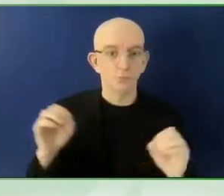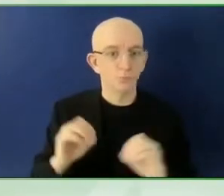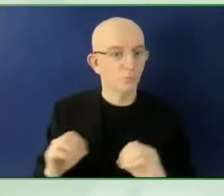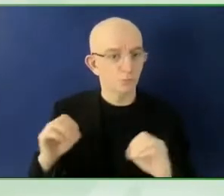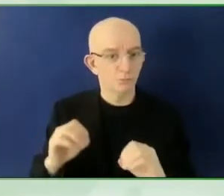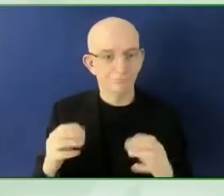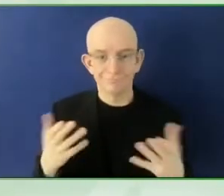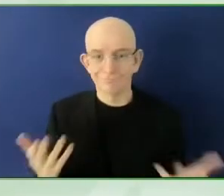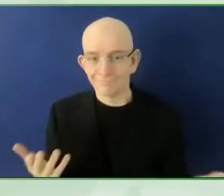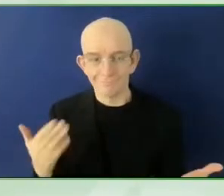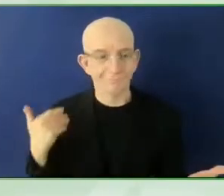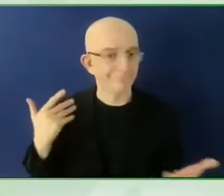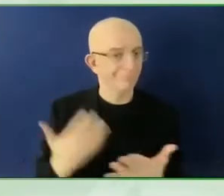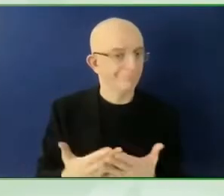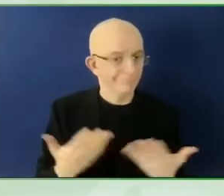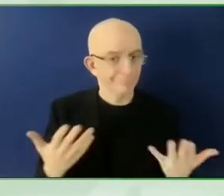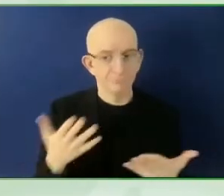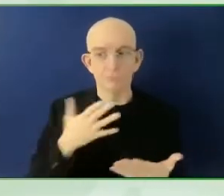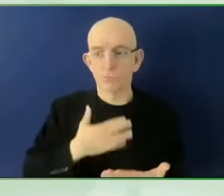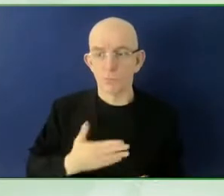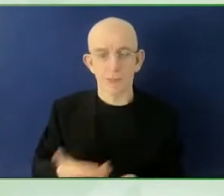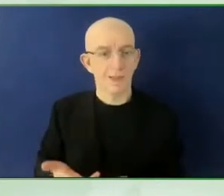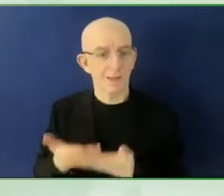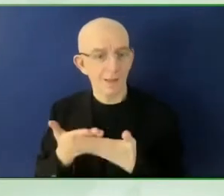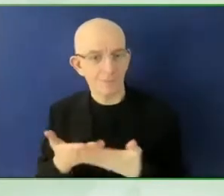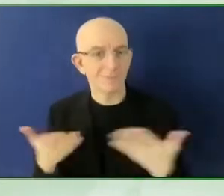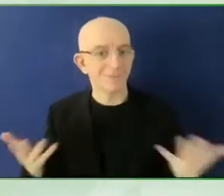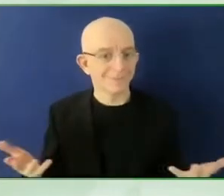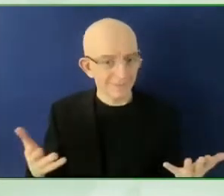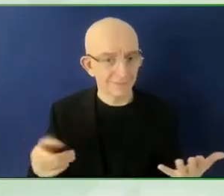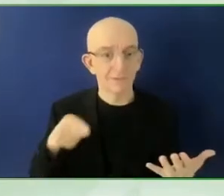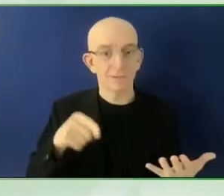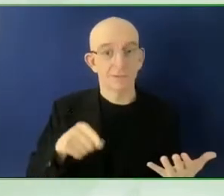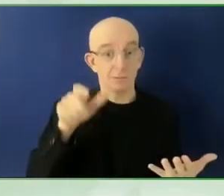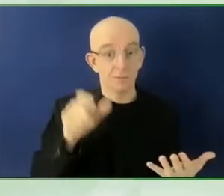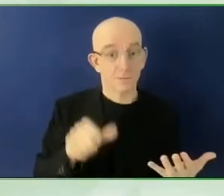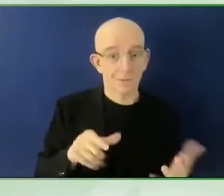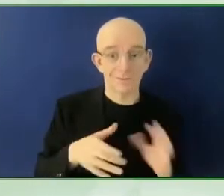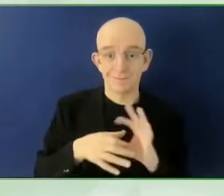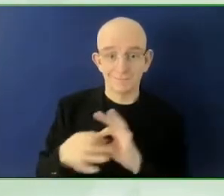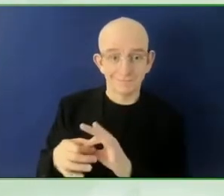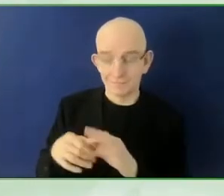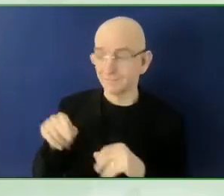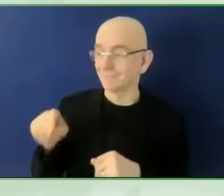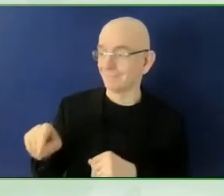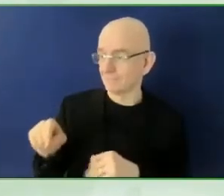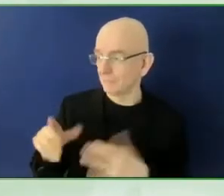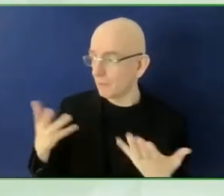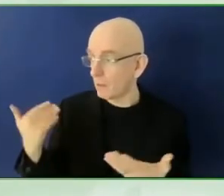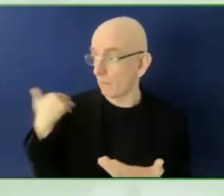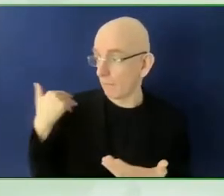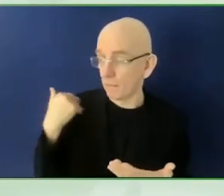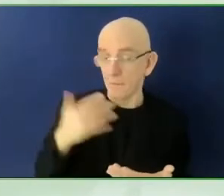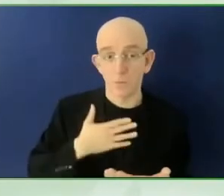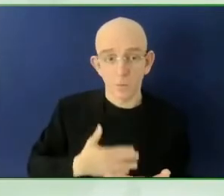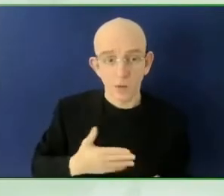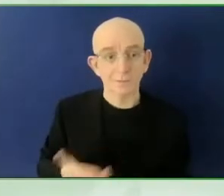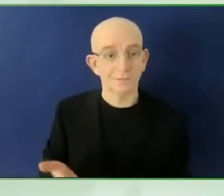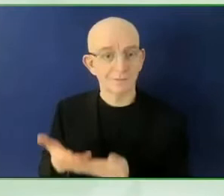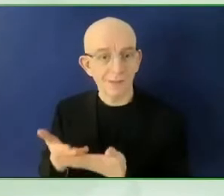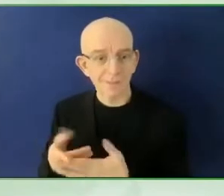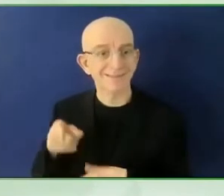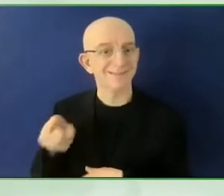shift occur in their own lives. I know that when I first got a Be My Eyes call, it was really